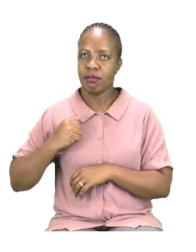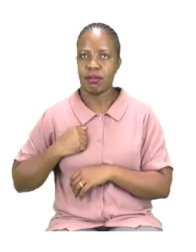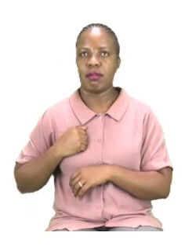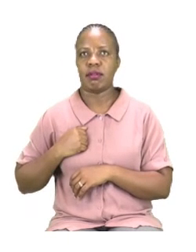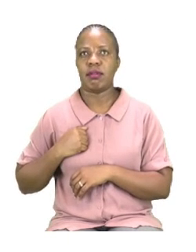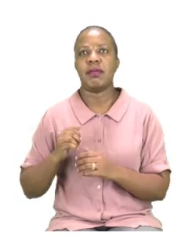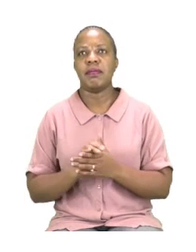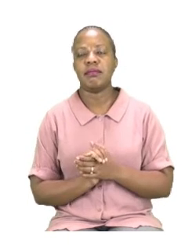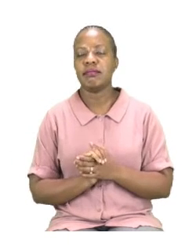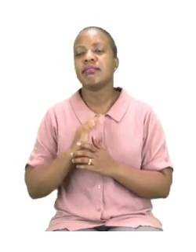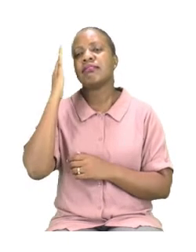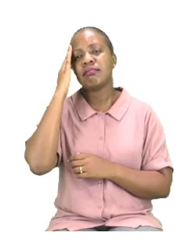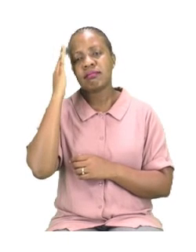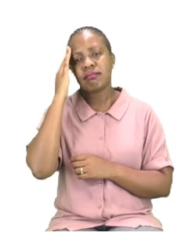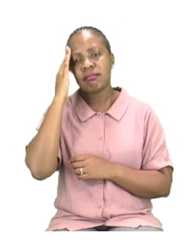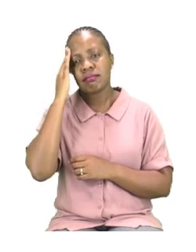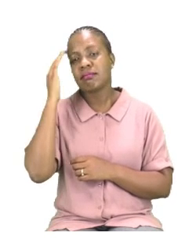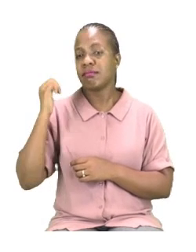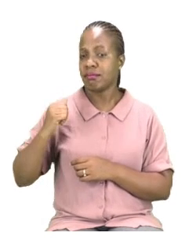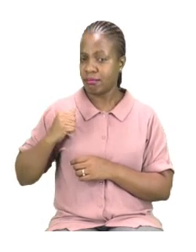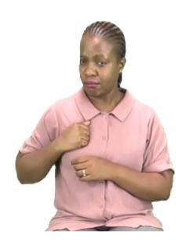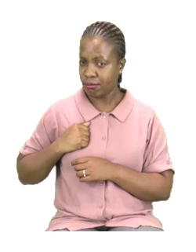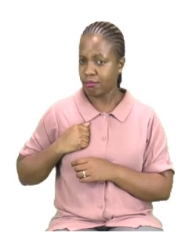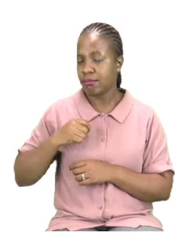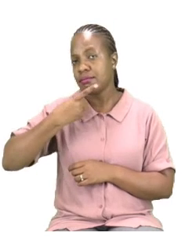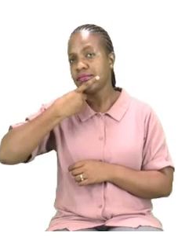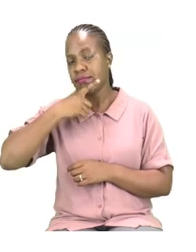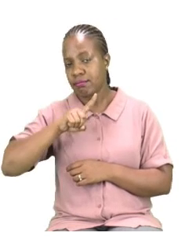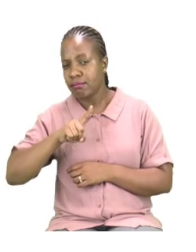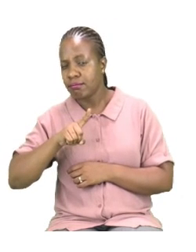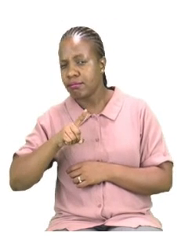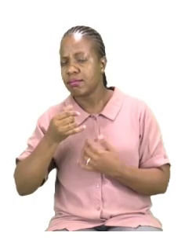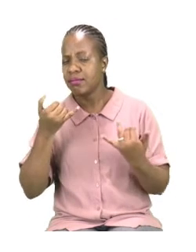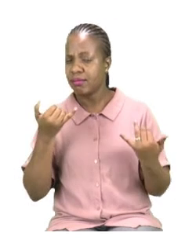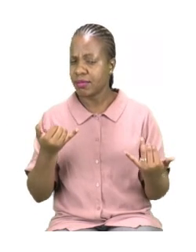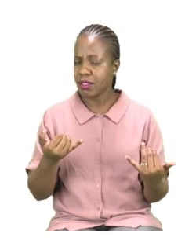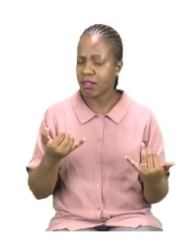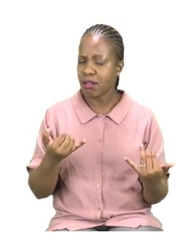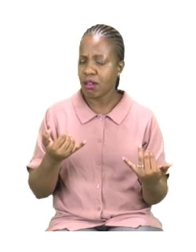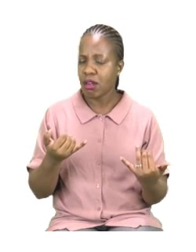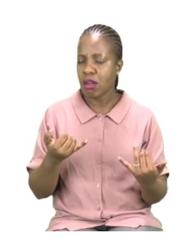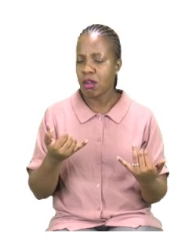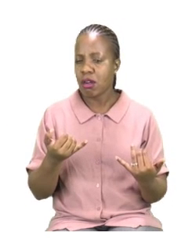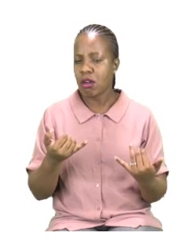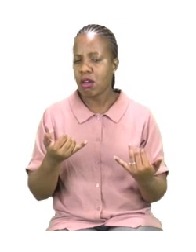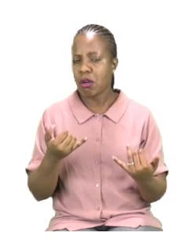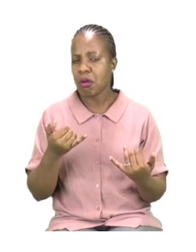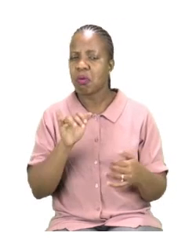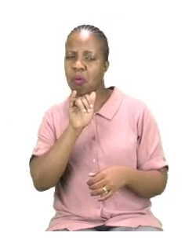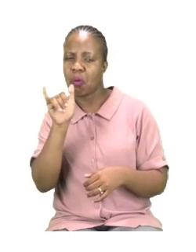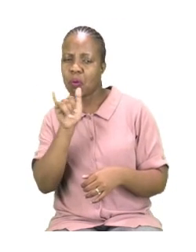men. So, we are going to be focusing on either using the pronoun him